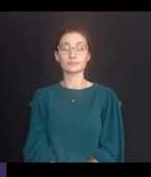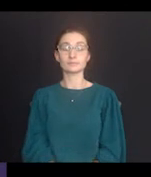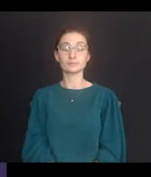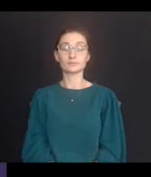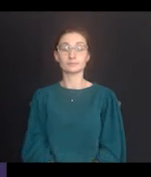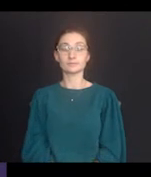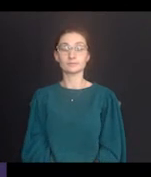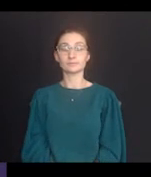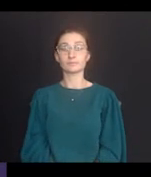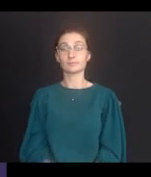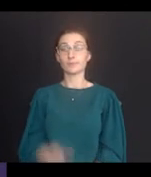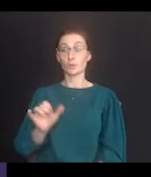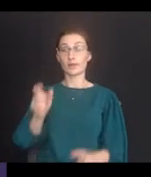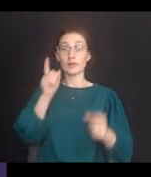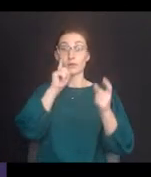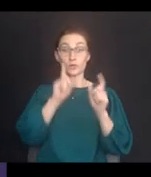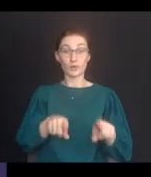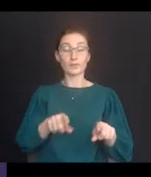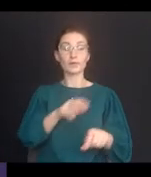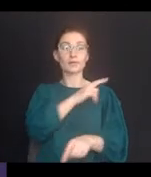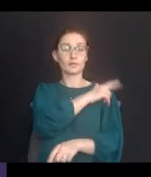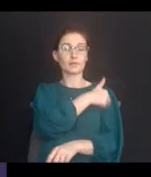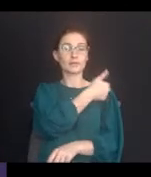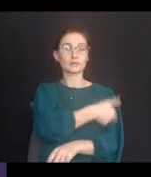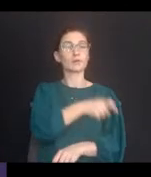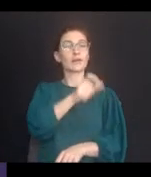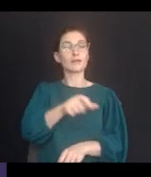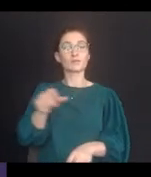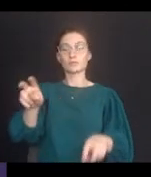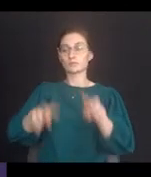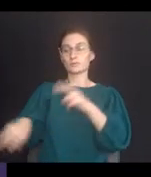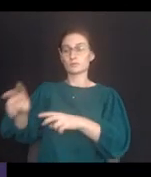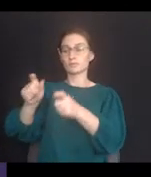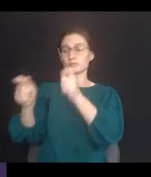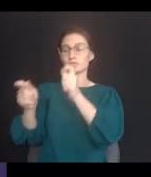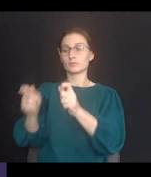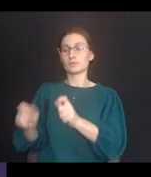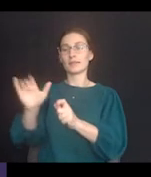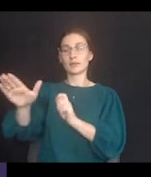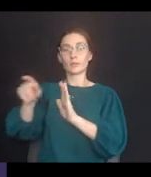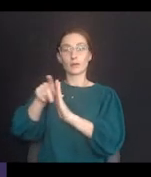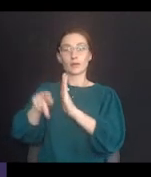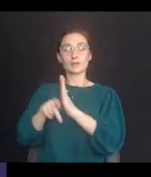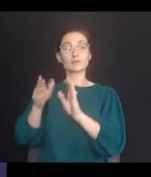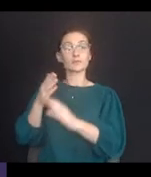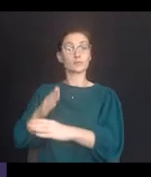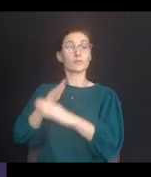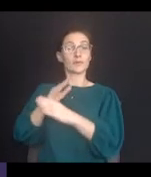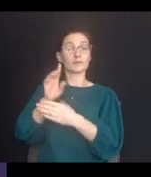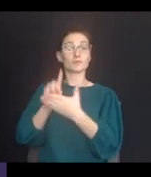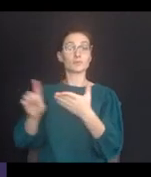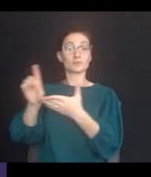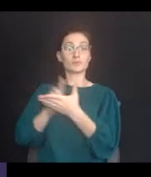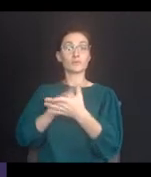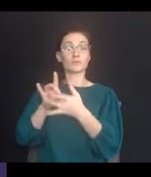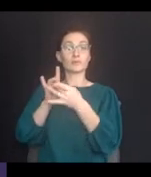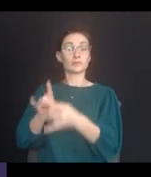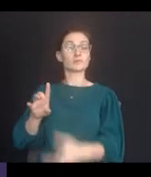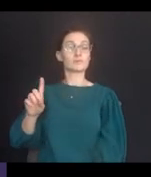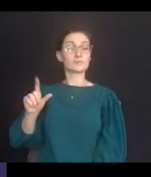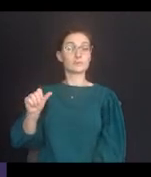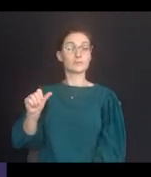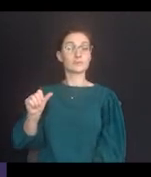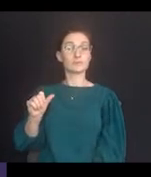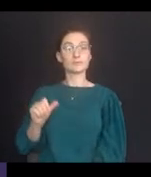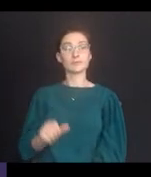And as part of the settlement agreement, the hospital agreed to modify its policies to prohibit discrimination on the basis of a